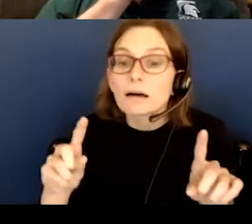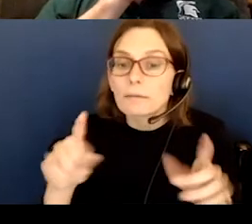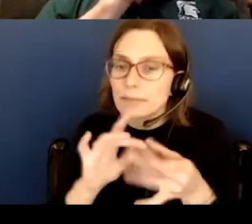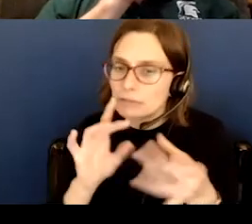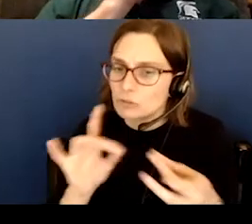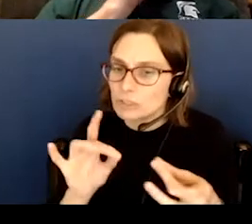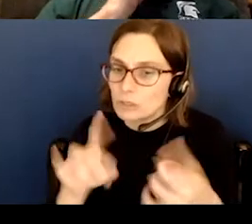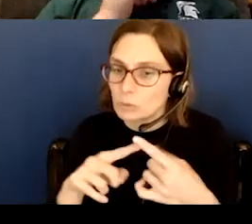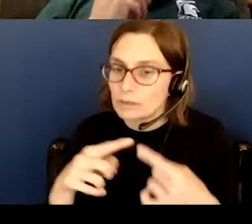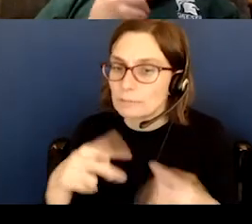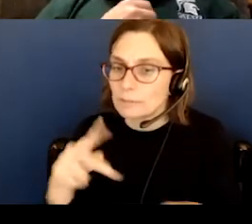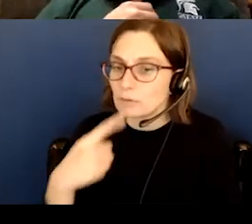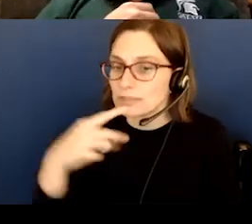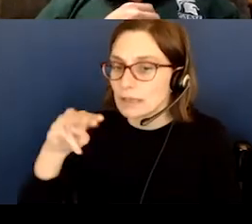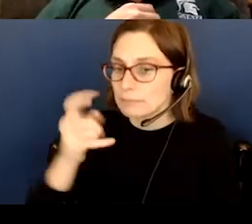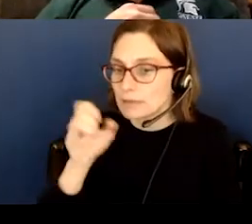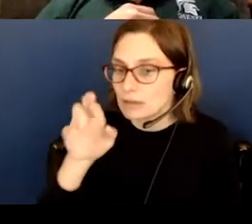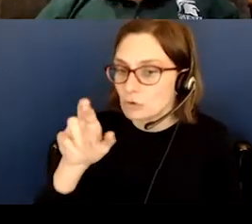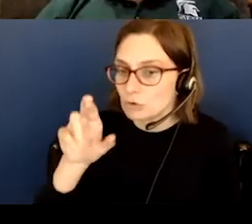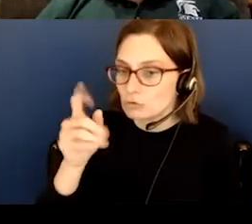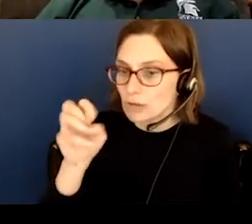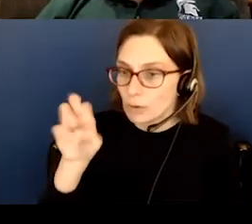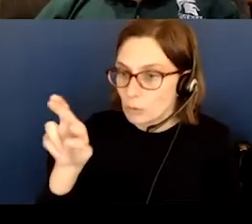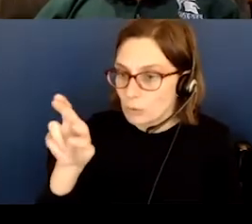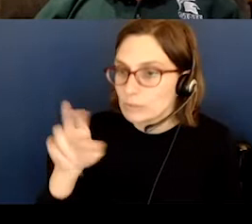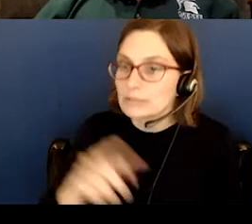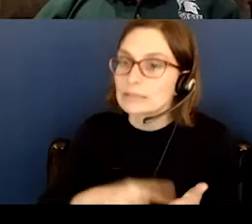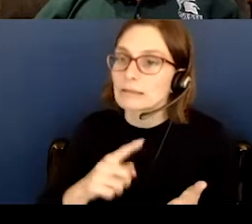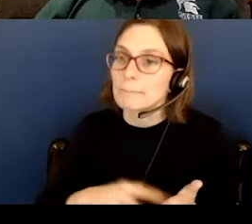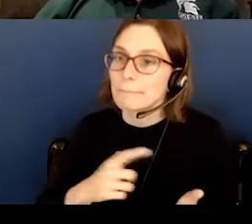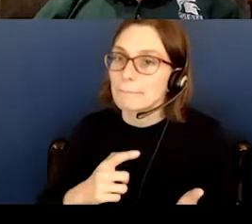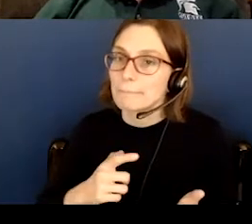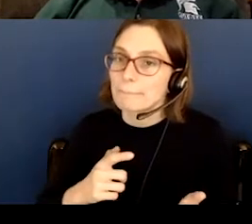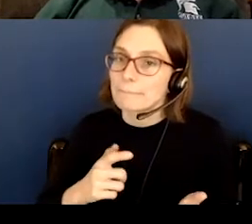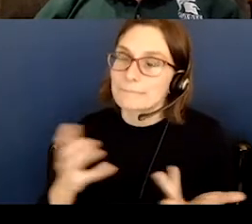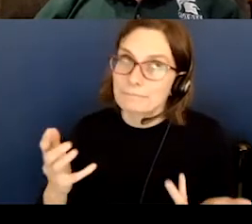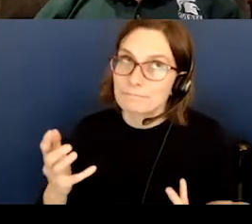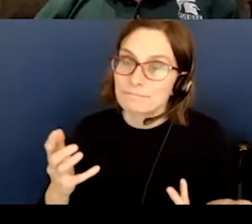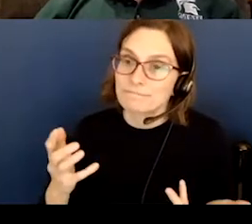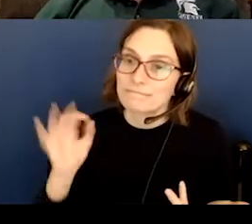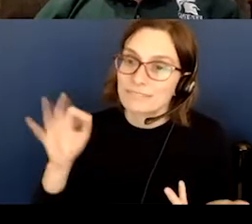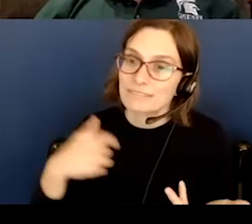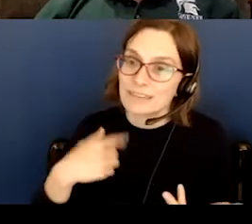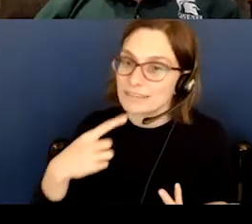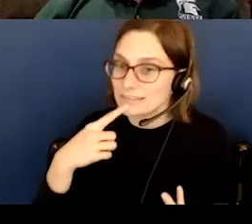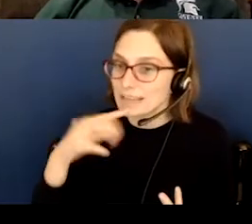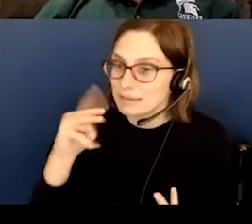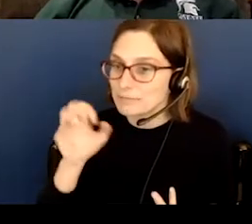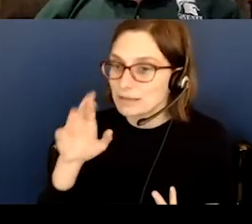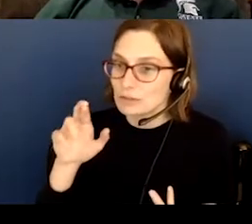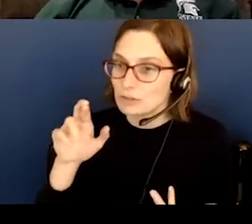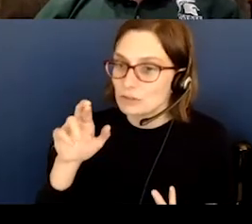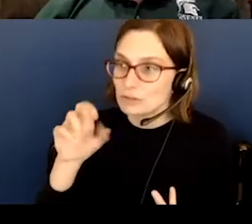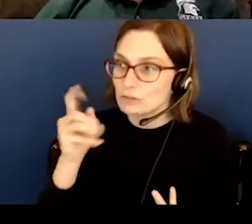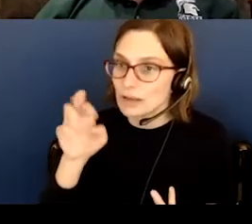people mention meteor showers, uh, sometimes people, when I, if I'm entering a meteor shower, people will often think of what